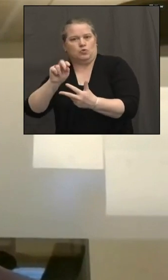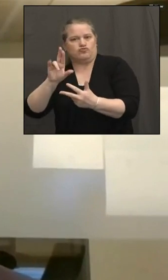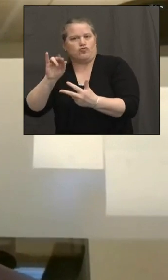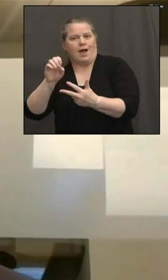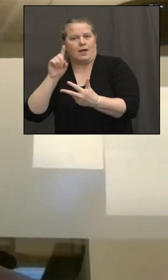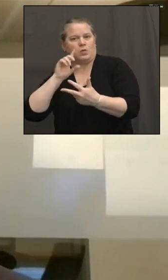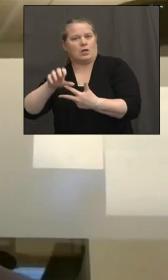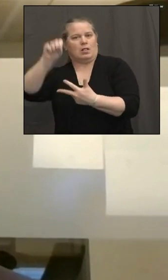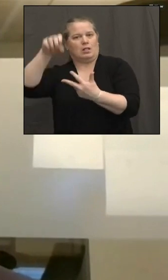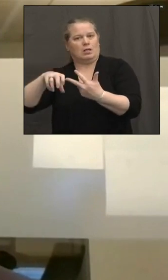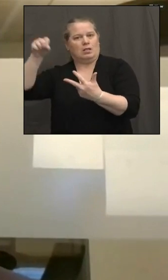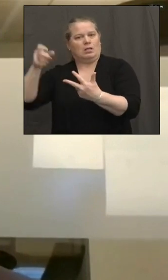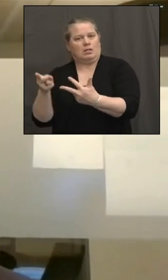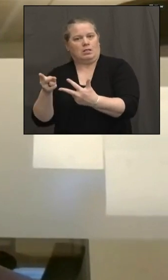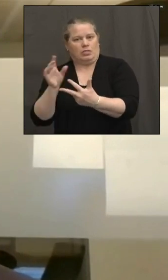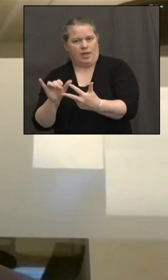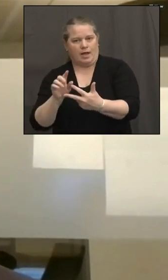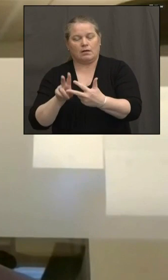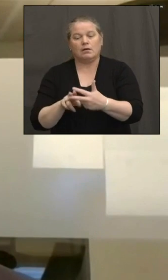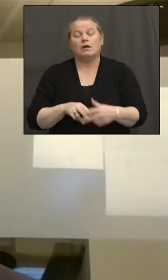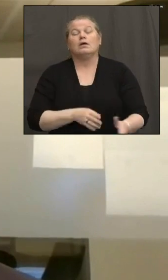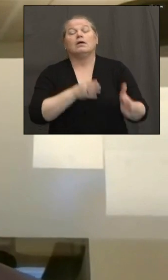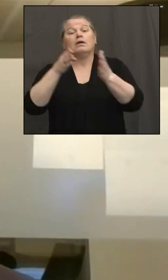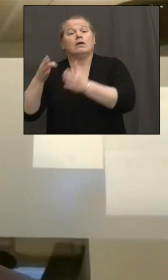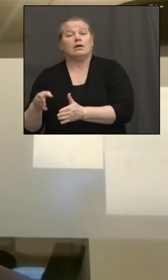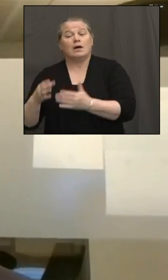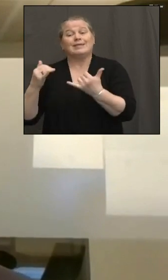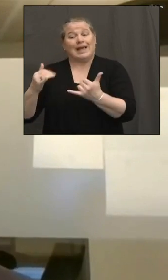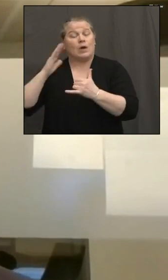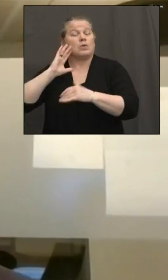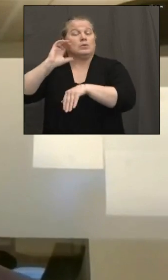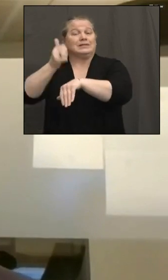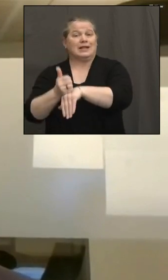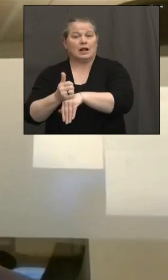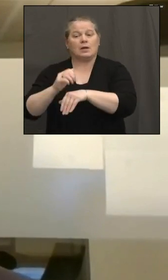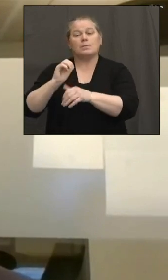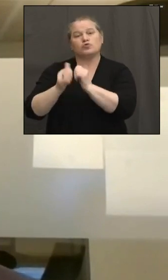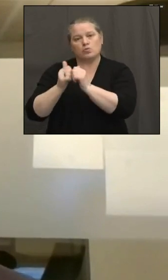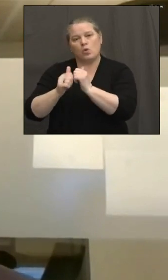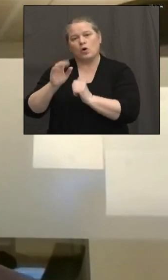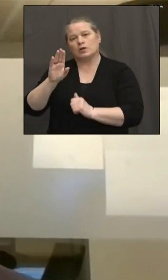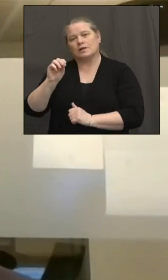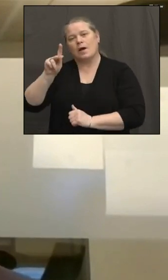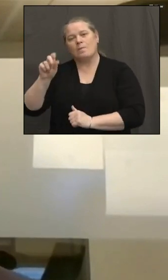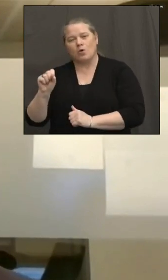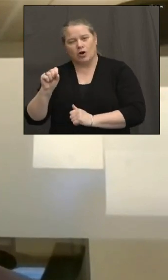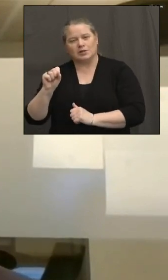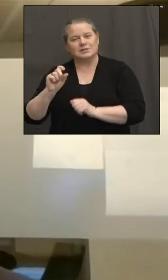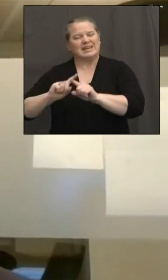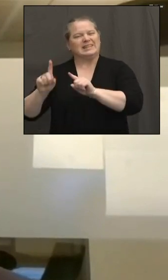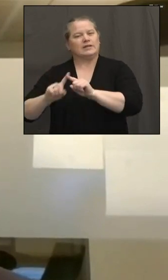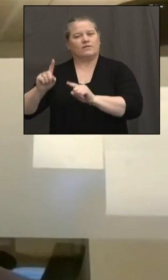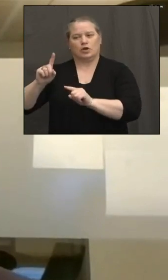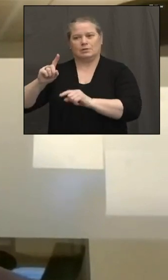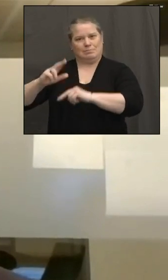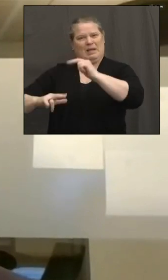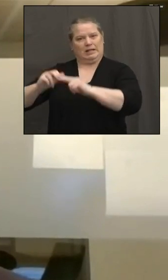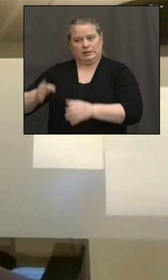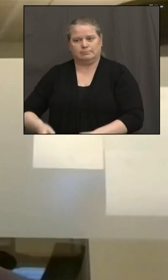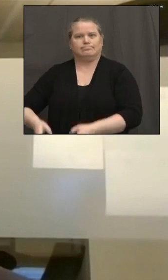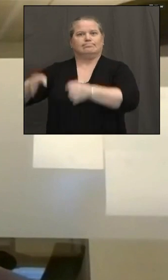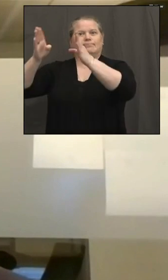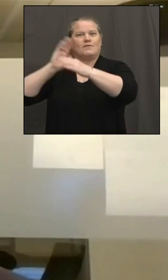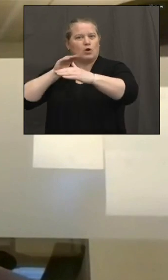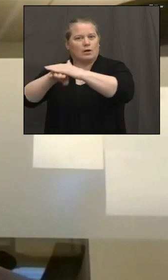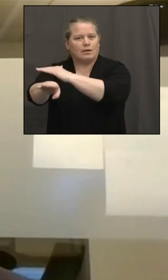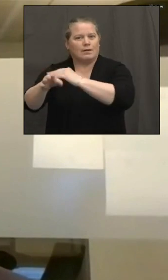locations, so bricks-and-mortar sports books that will be able to stand up around the state. We're particularly excited about this retail